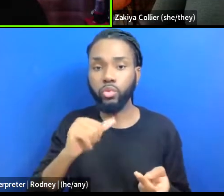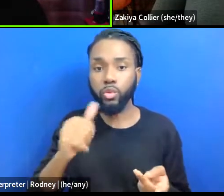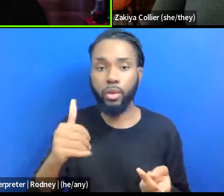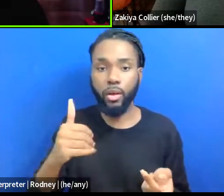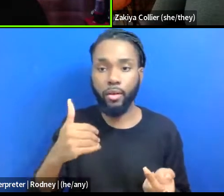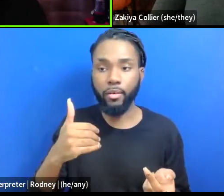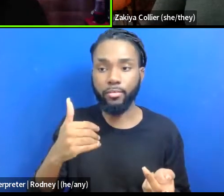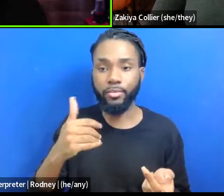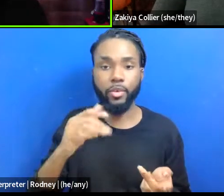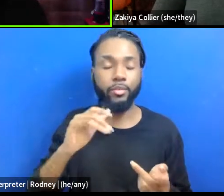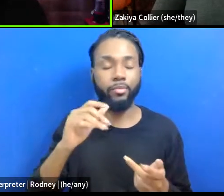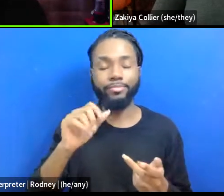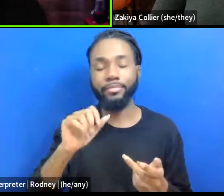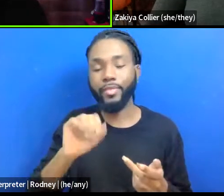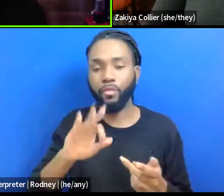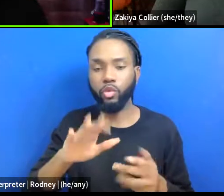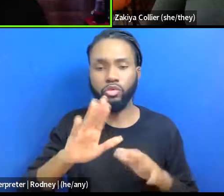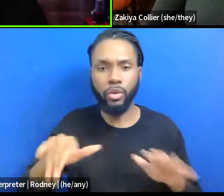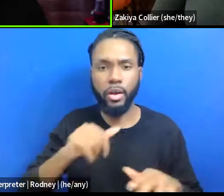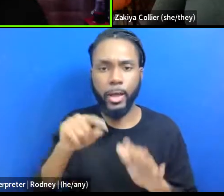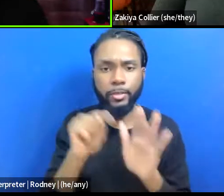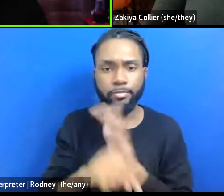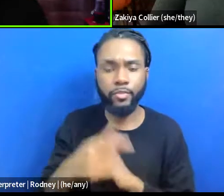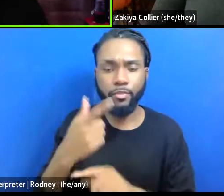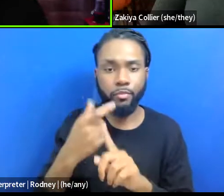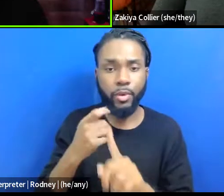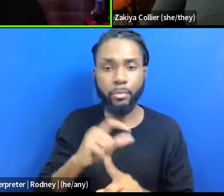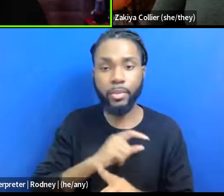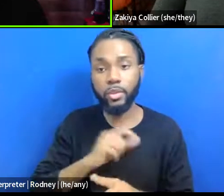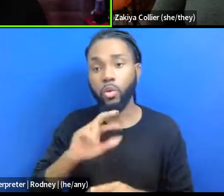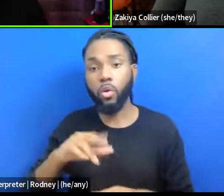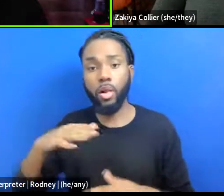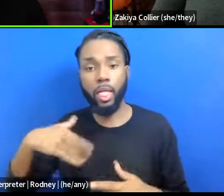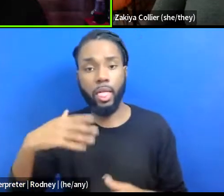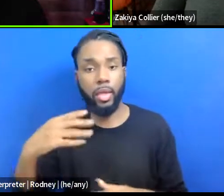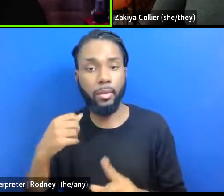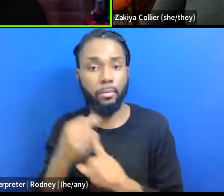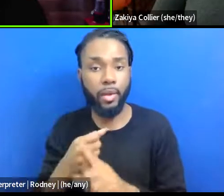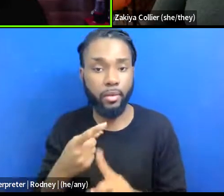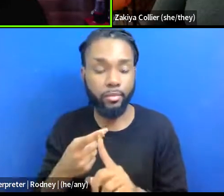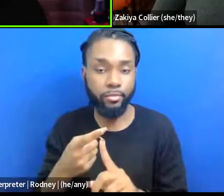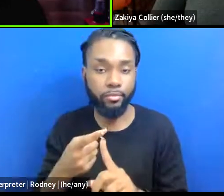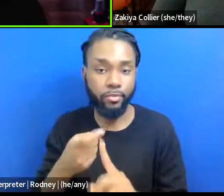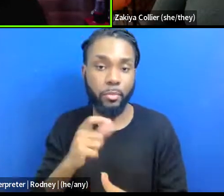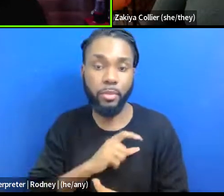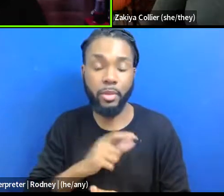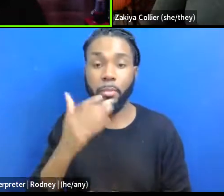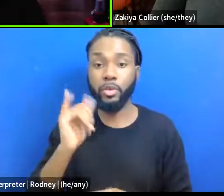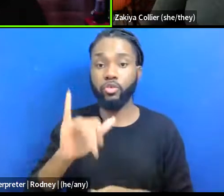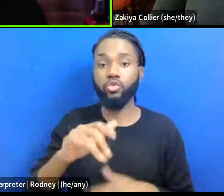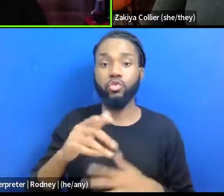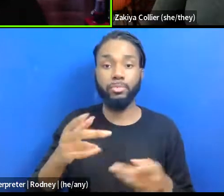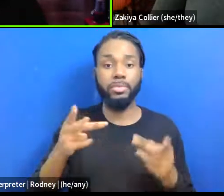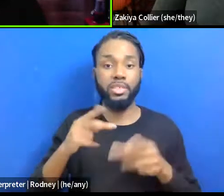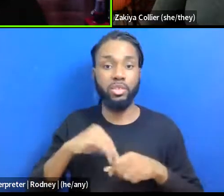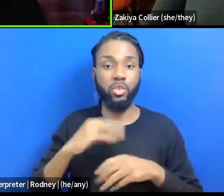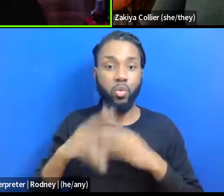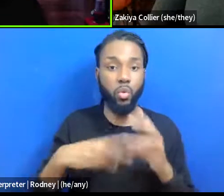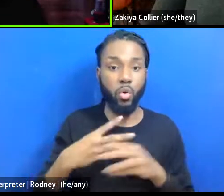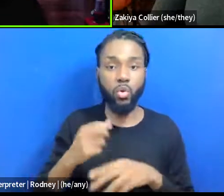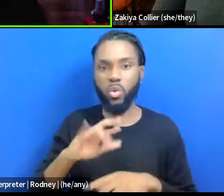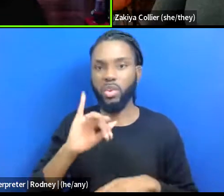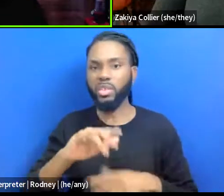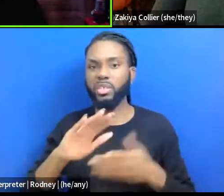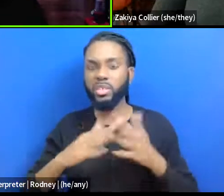violence or, you know, affected by police brutality, that because of your position in the world, in this city, um, that it still